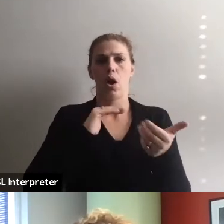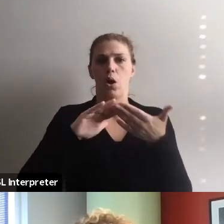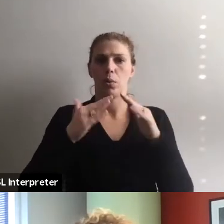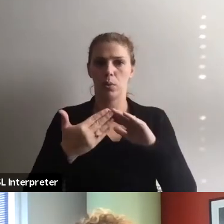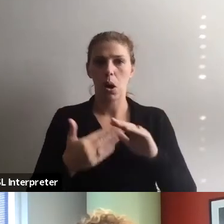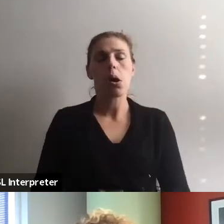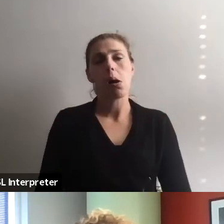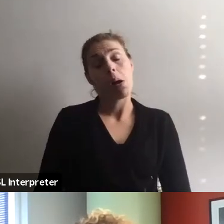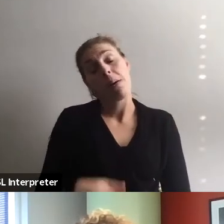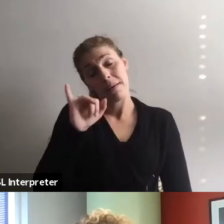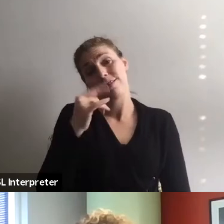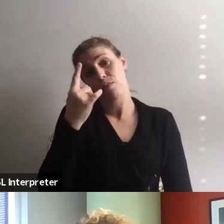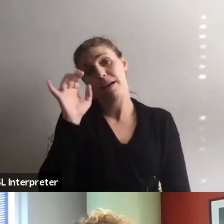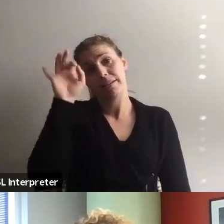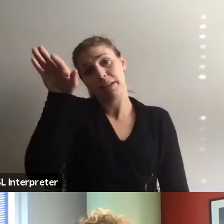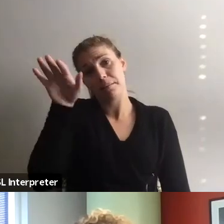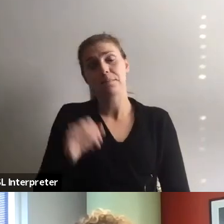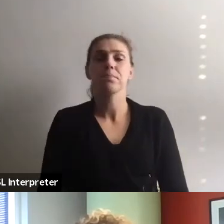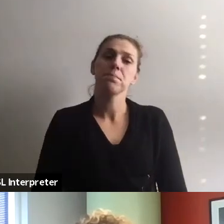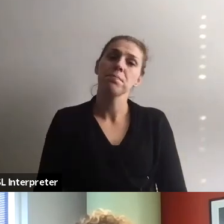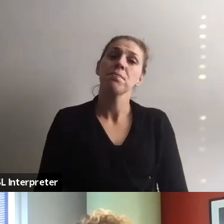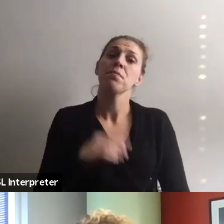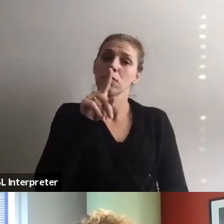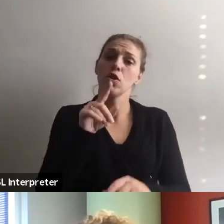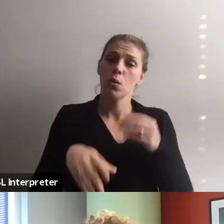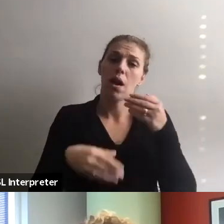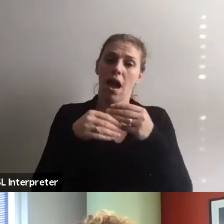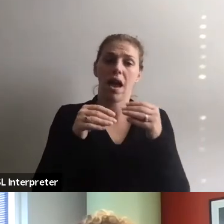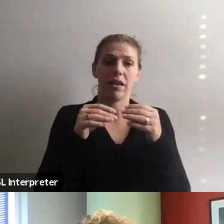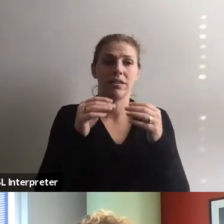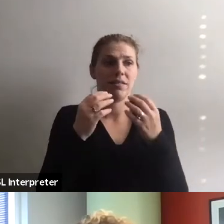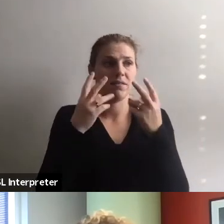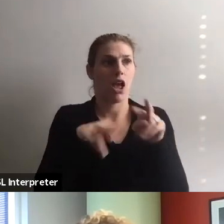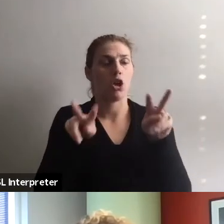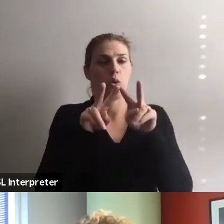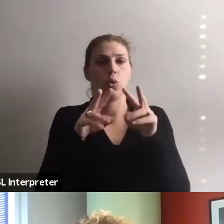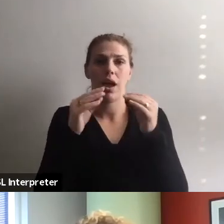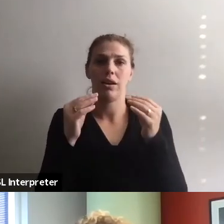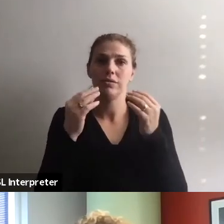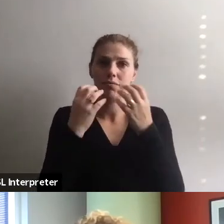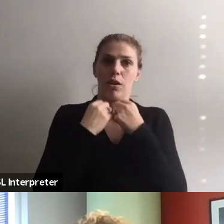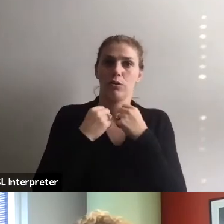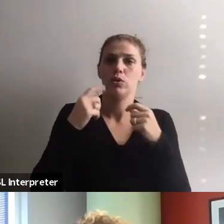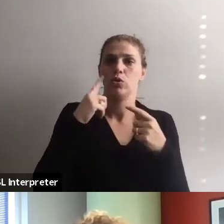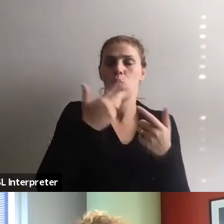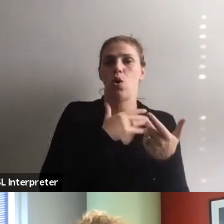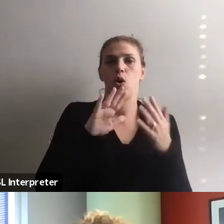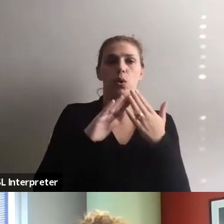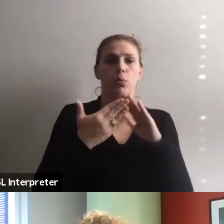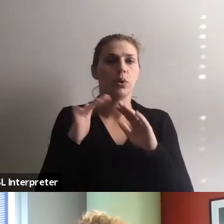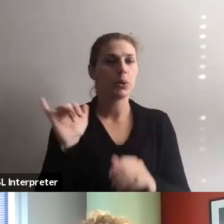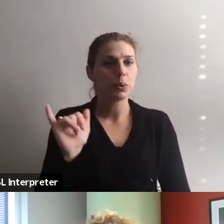So that's one of the tips, you add value to and contributions from, from the communities as well.